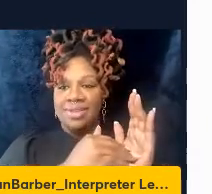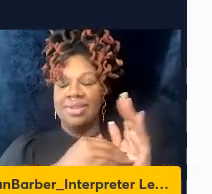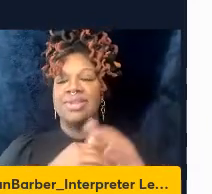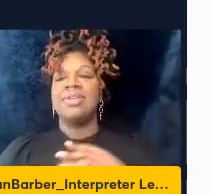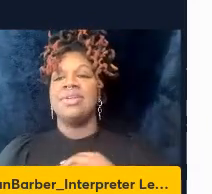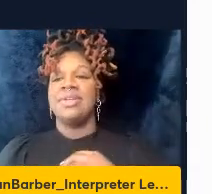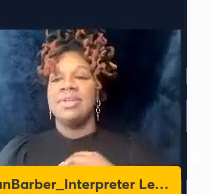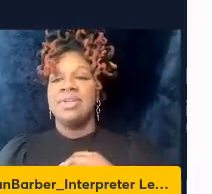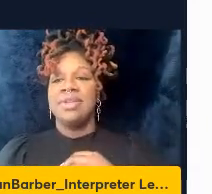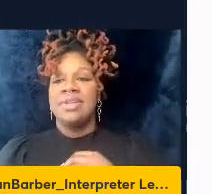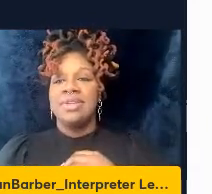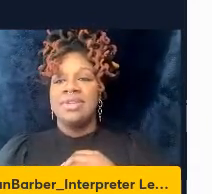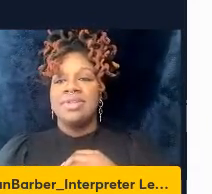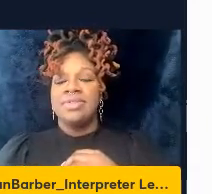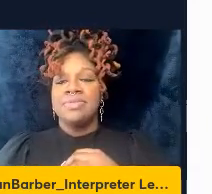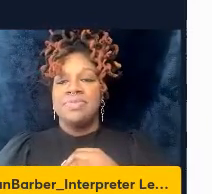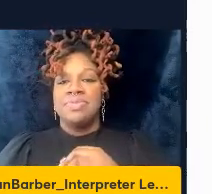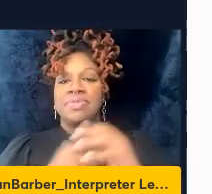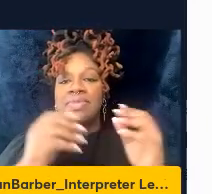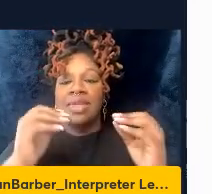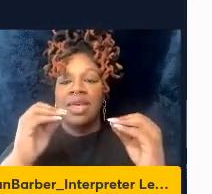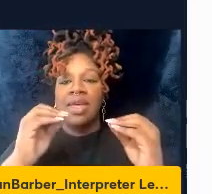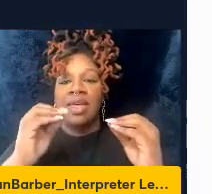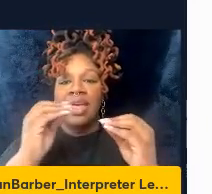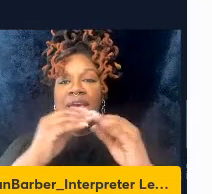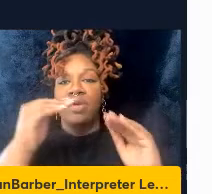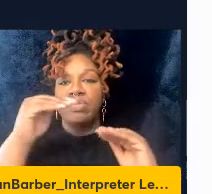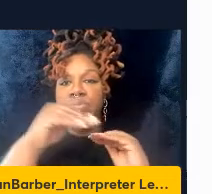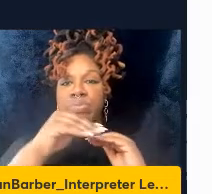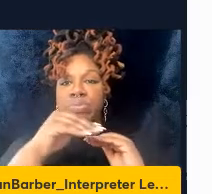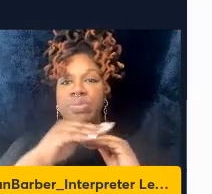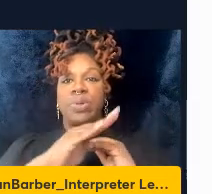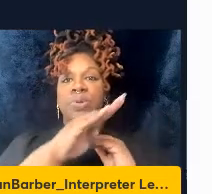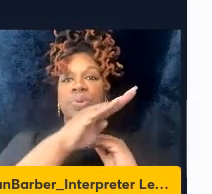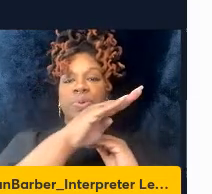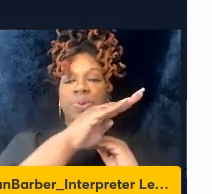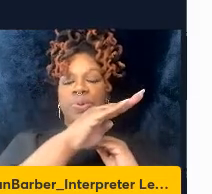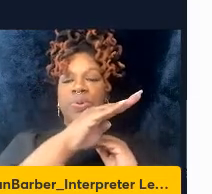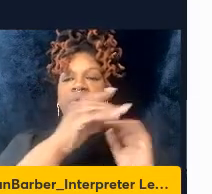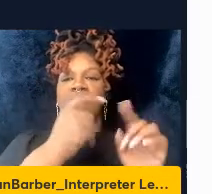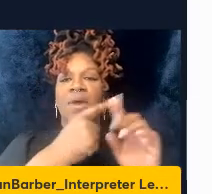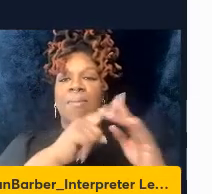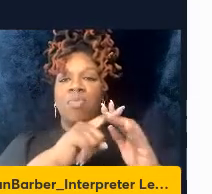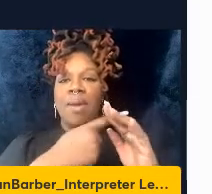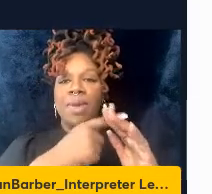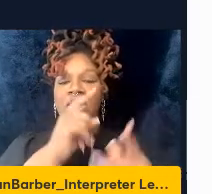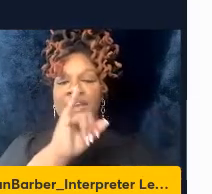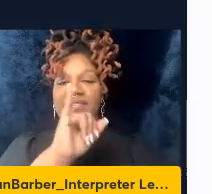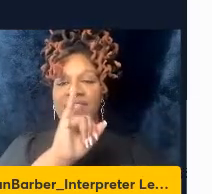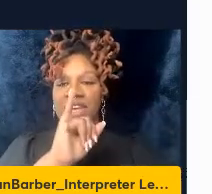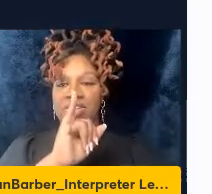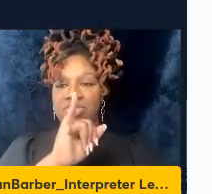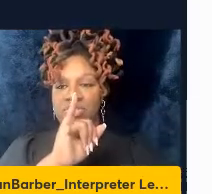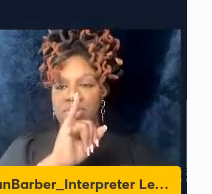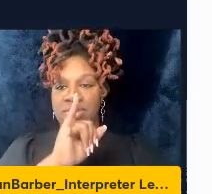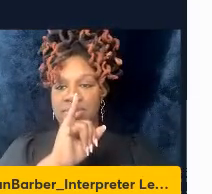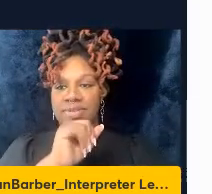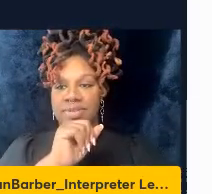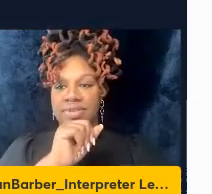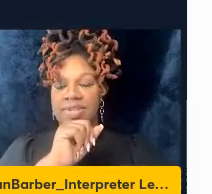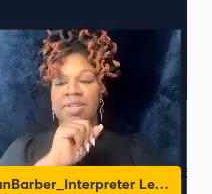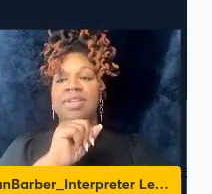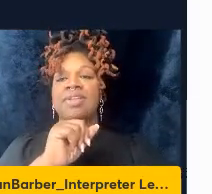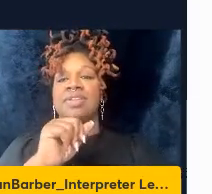compared to the baseline that is created on the primary infection so also these ones are maintained